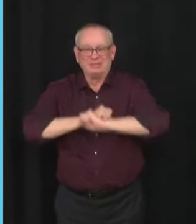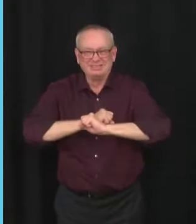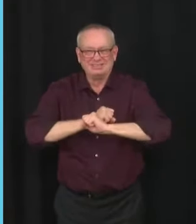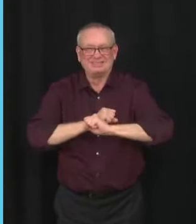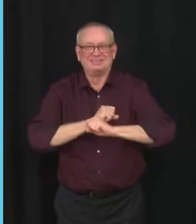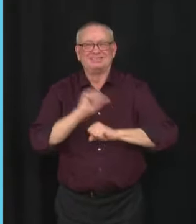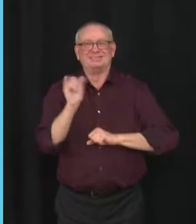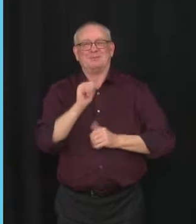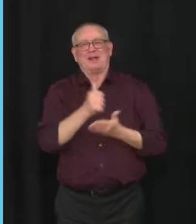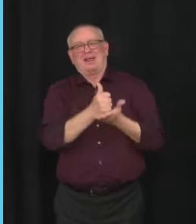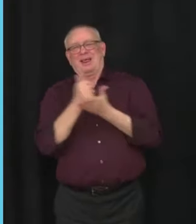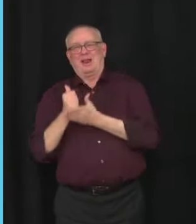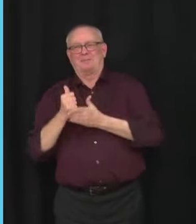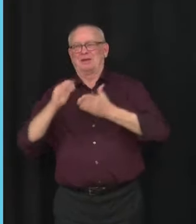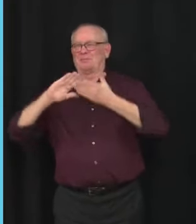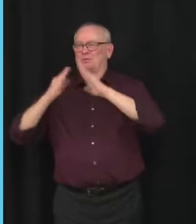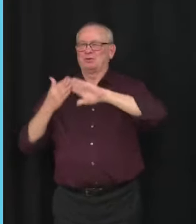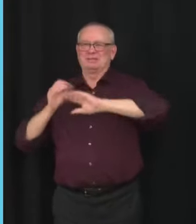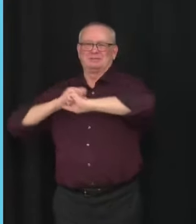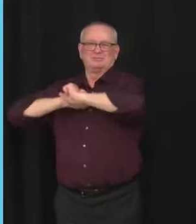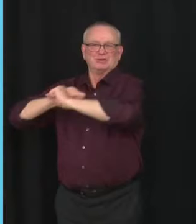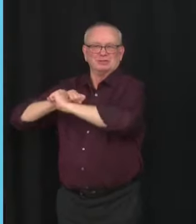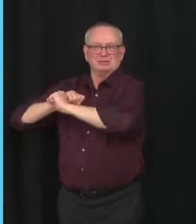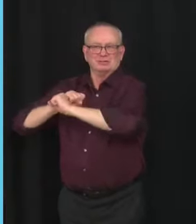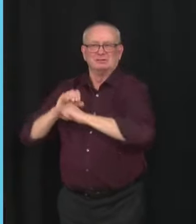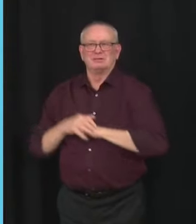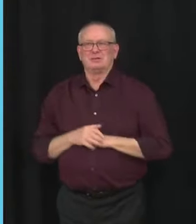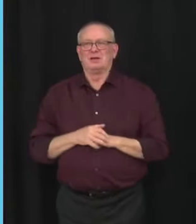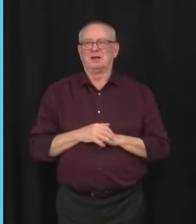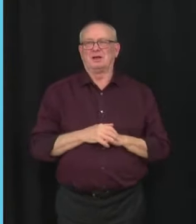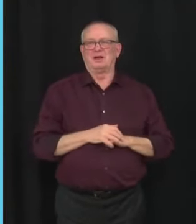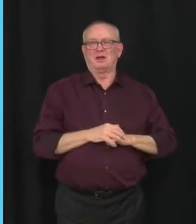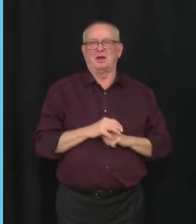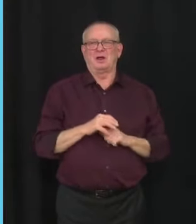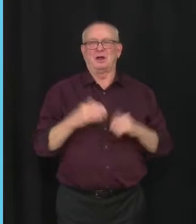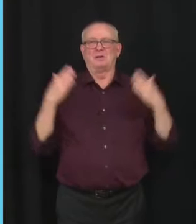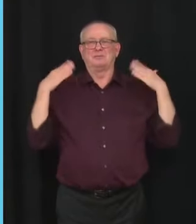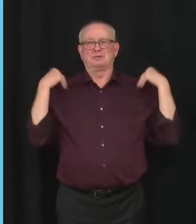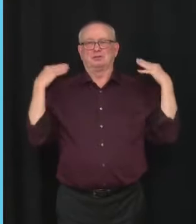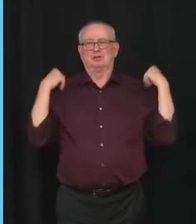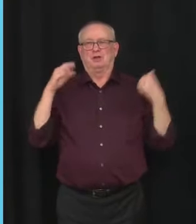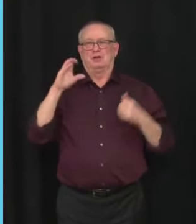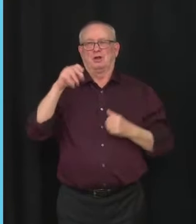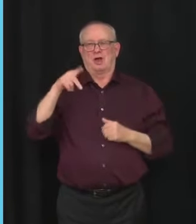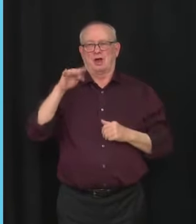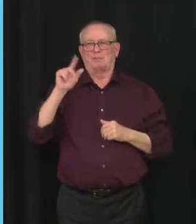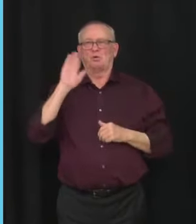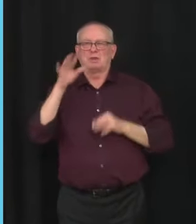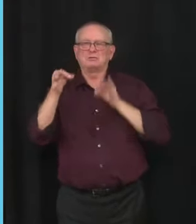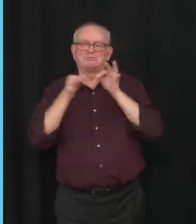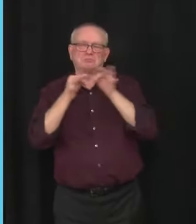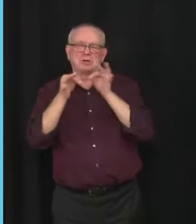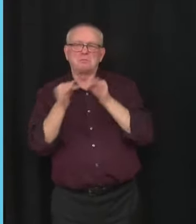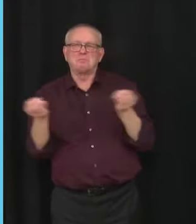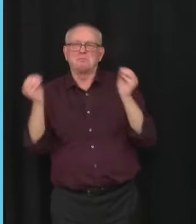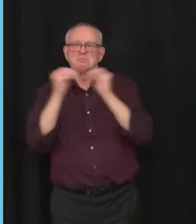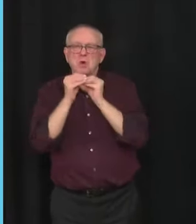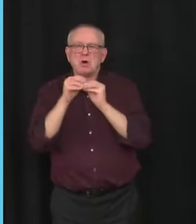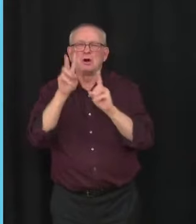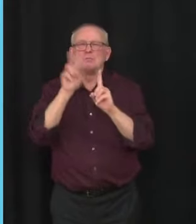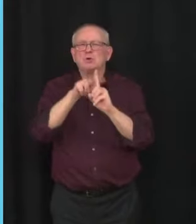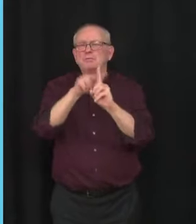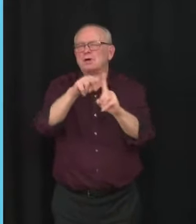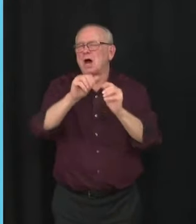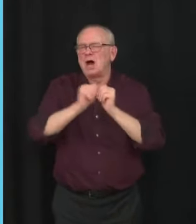additional details on the booking process in a moment. We are ready quickly to safely administer vaccines to those between